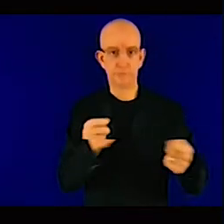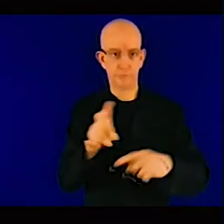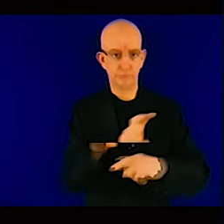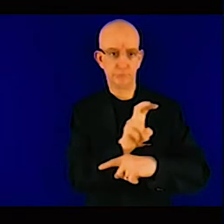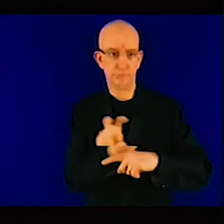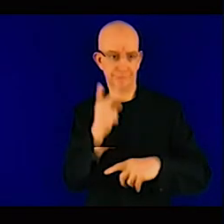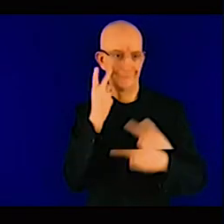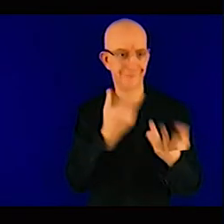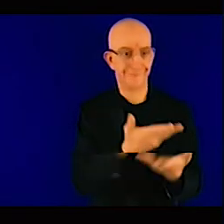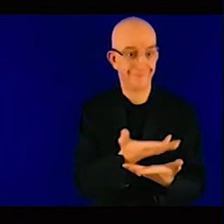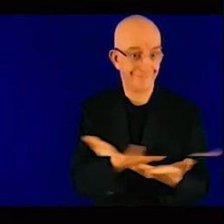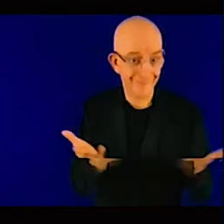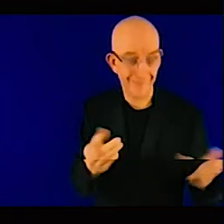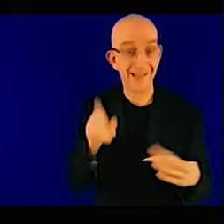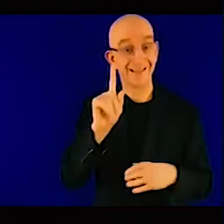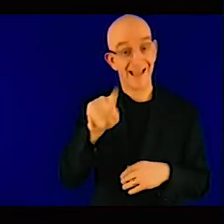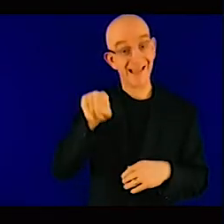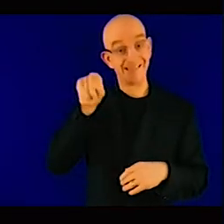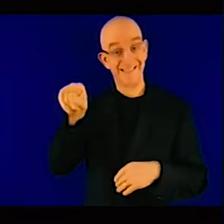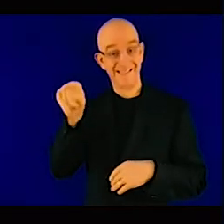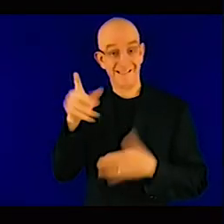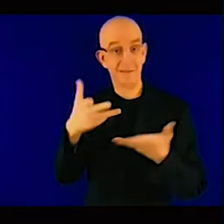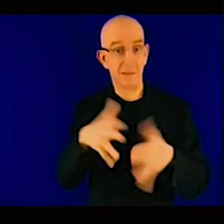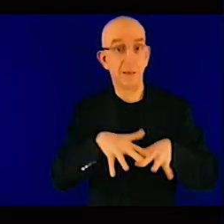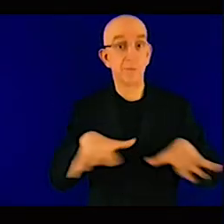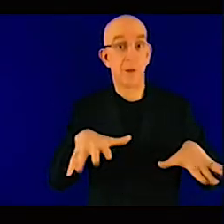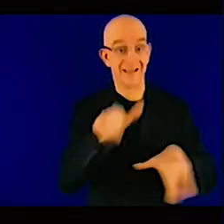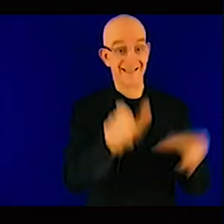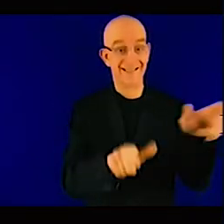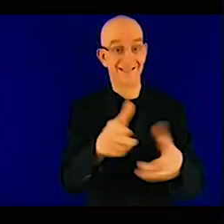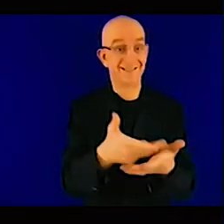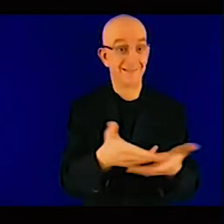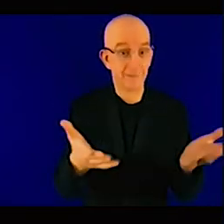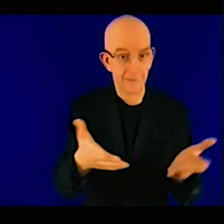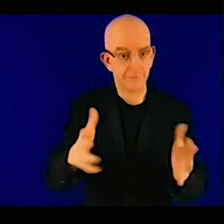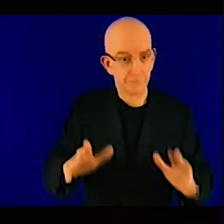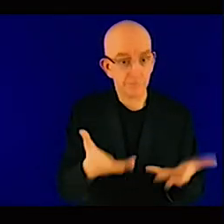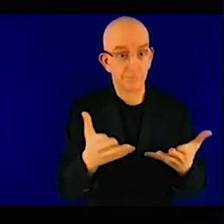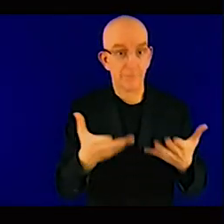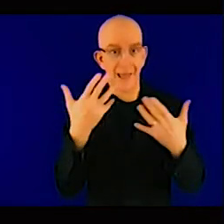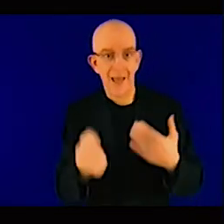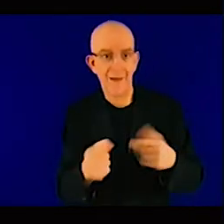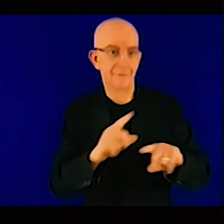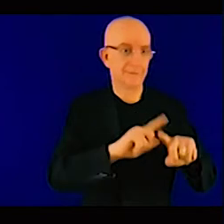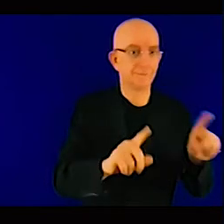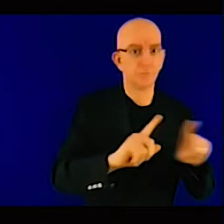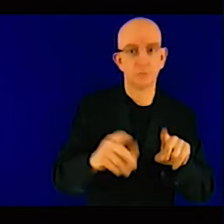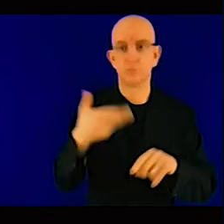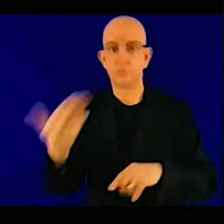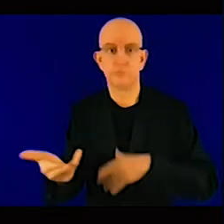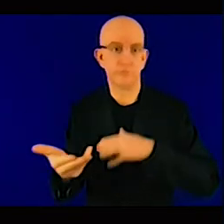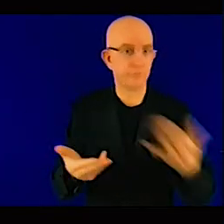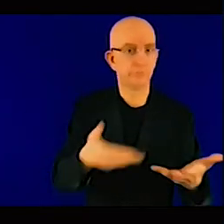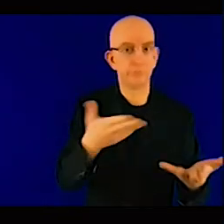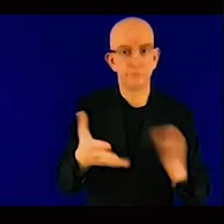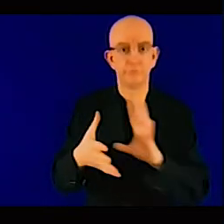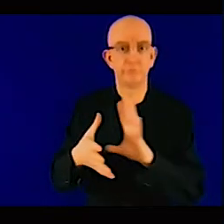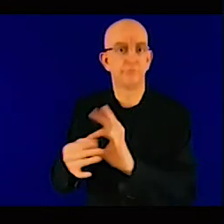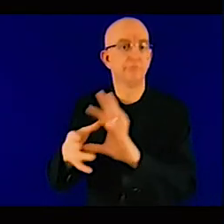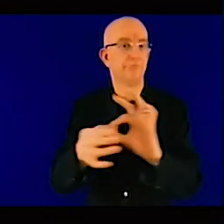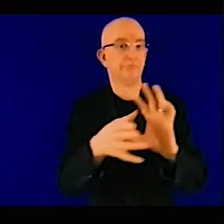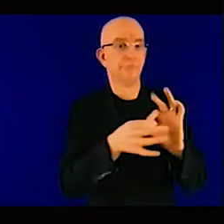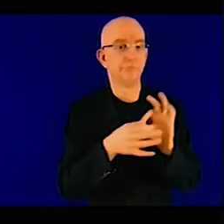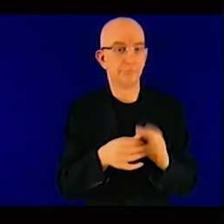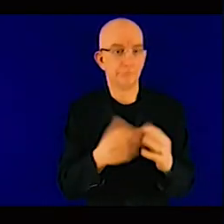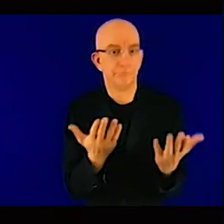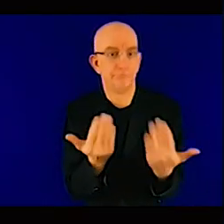to a certain degree incentives to attract the private sector right and that was done and that was very clear and that's